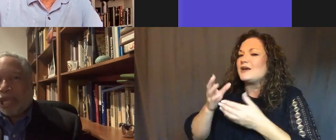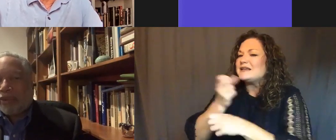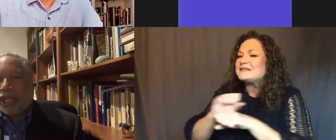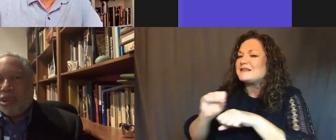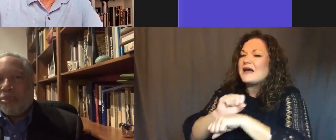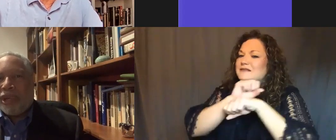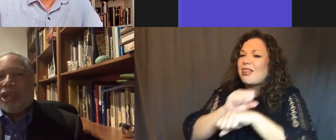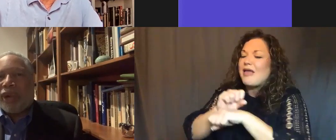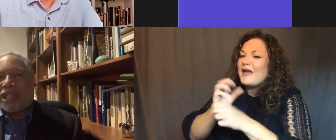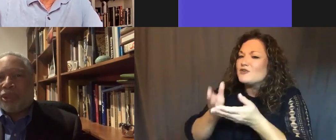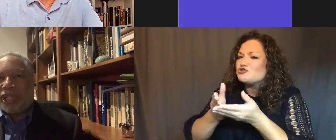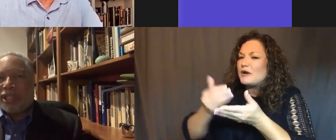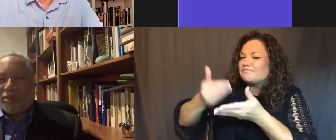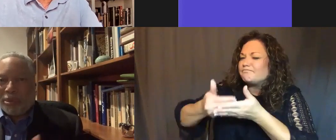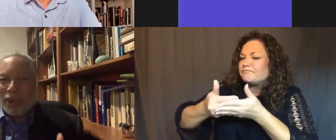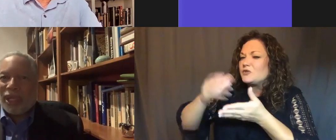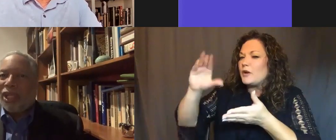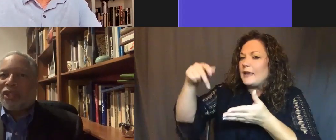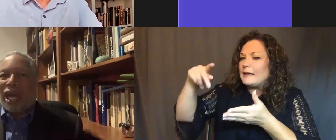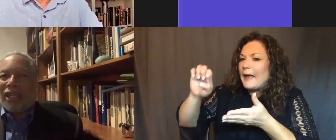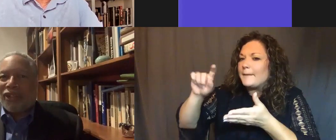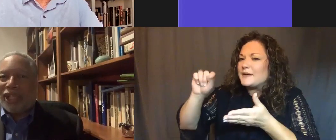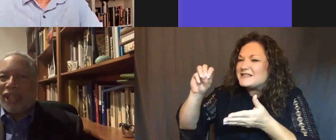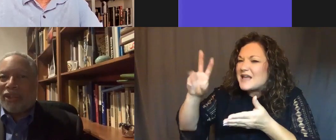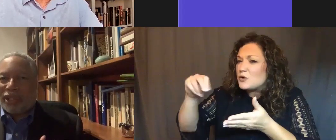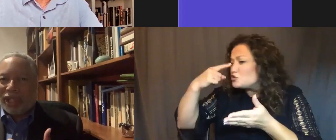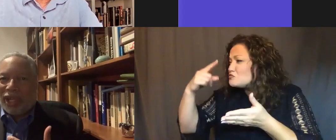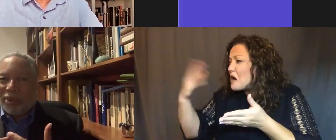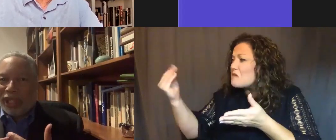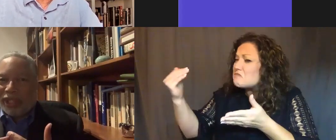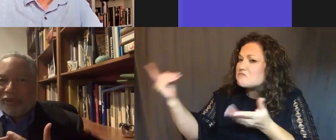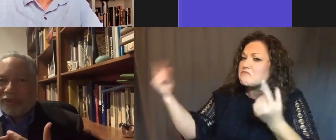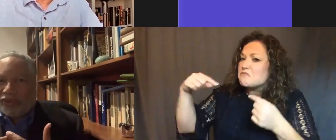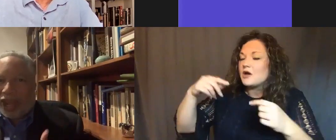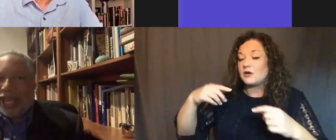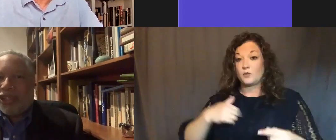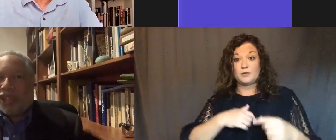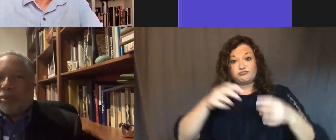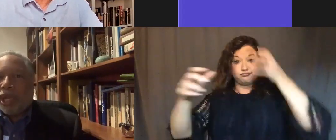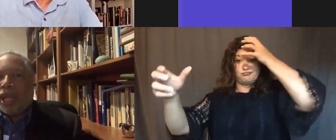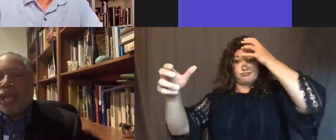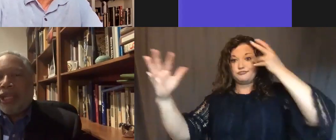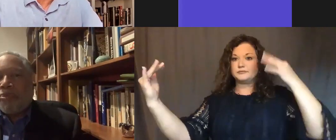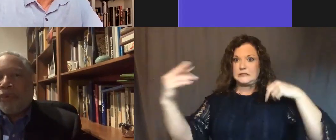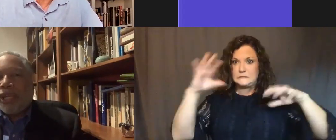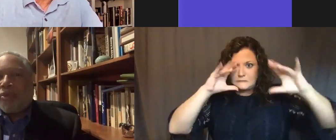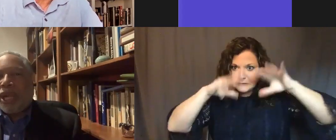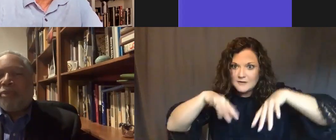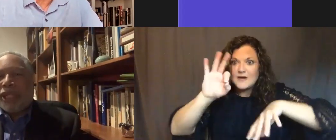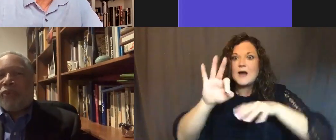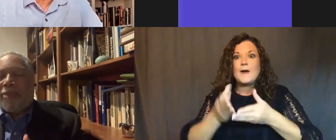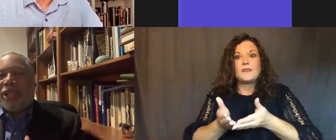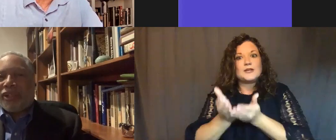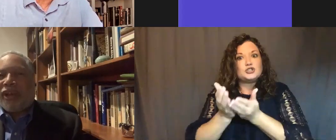of Cape Town. Can you bring your expertise? And we brought scholars together to really find the ship and then bring